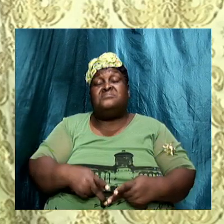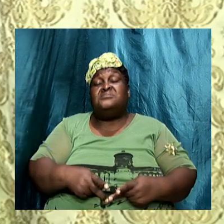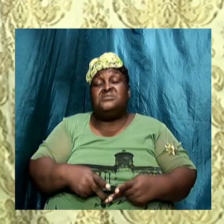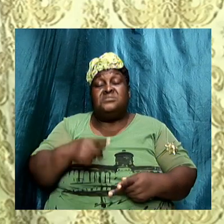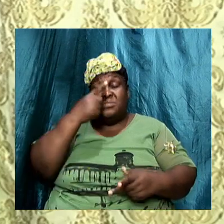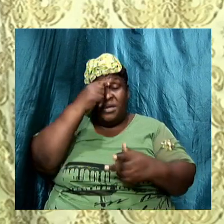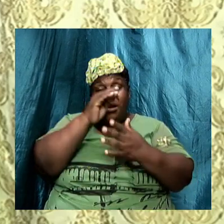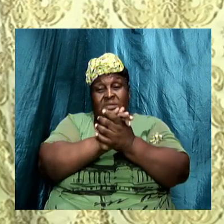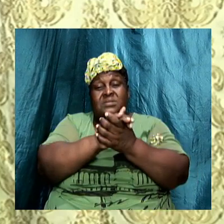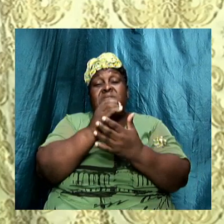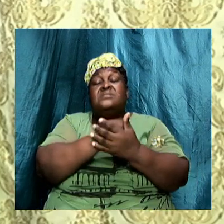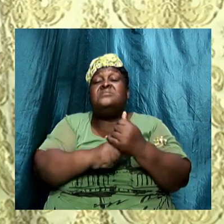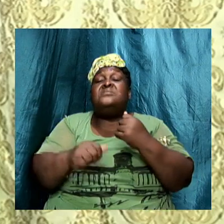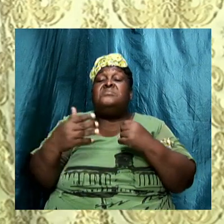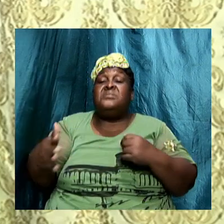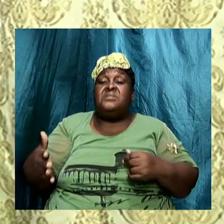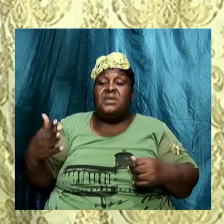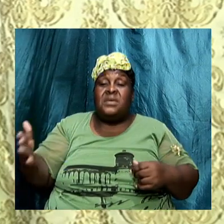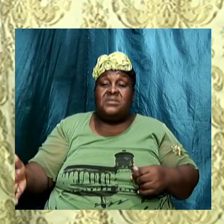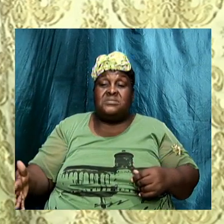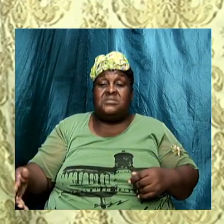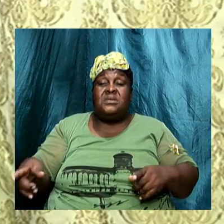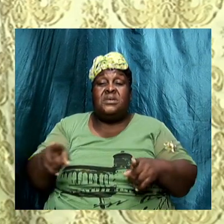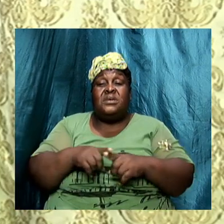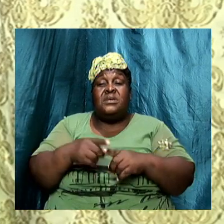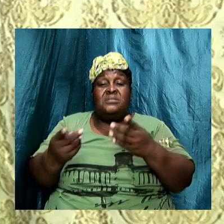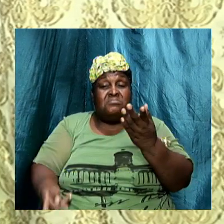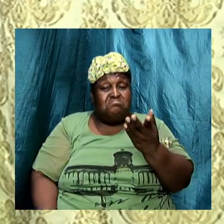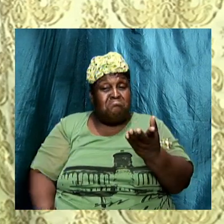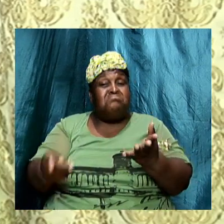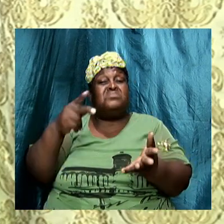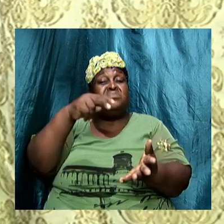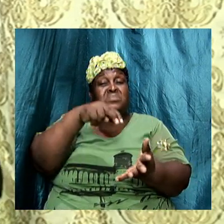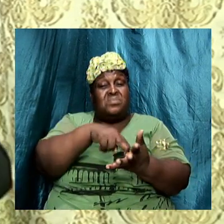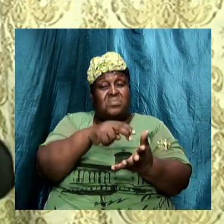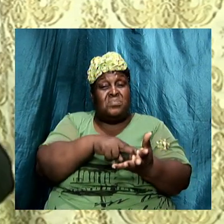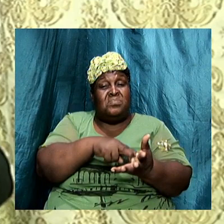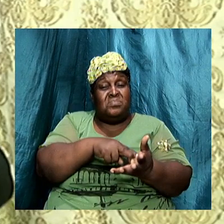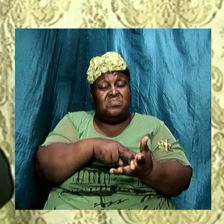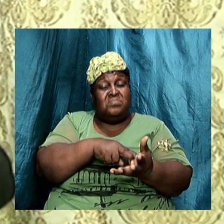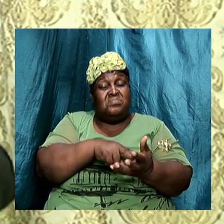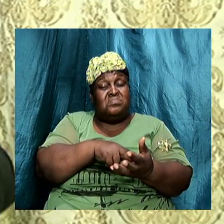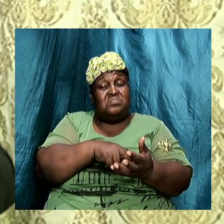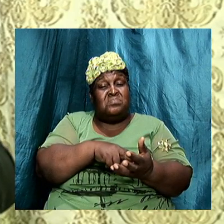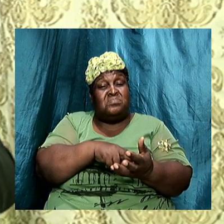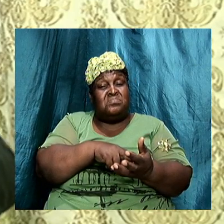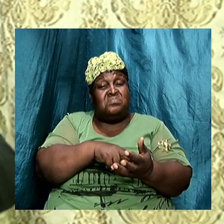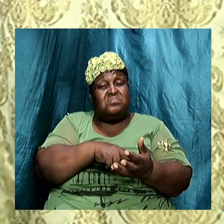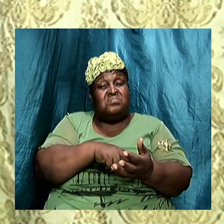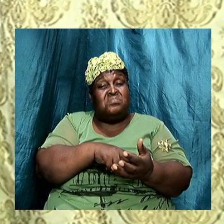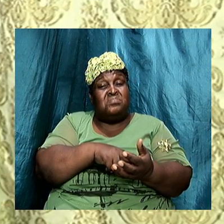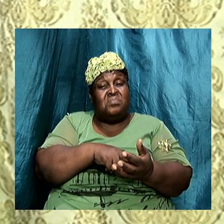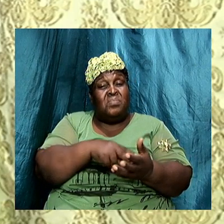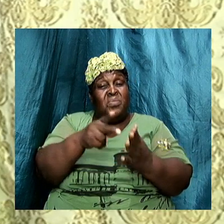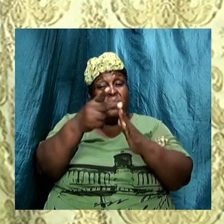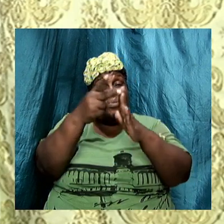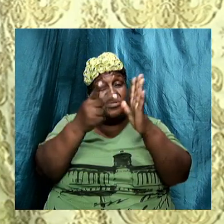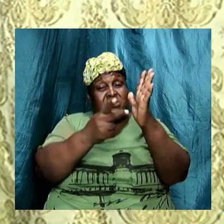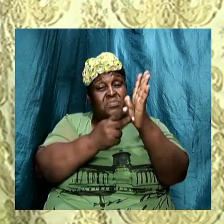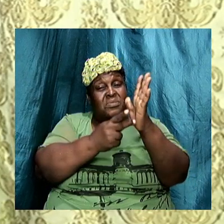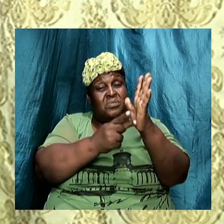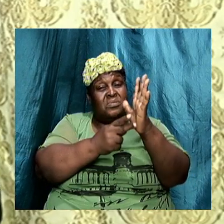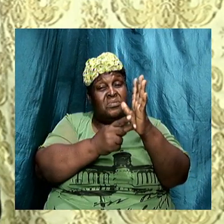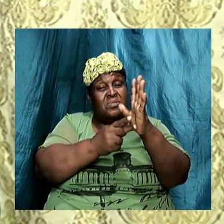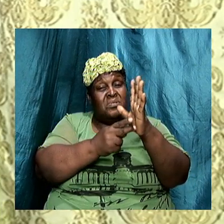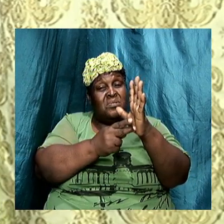some of the things as it pertains to the resurrection and as it pertains to the principles it don't